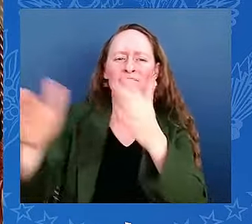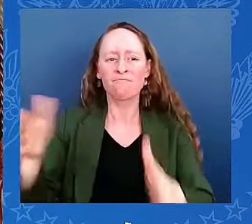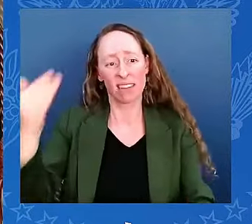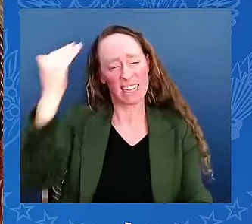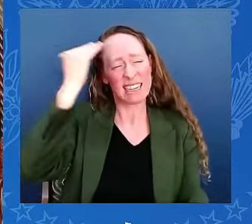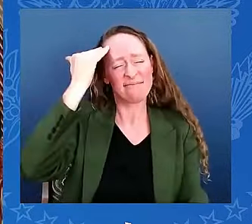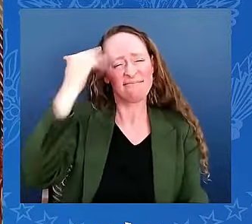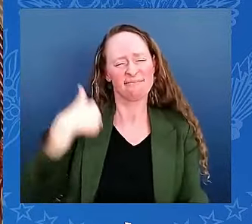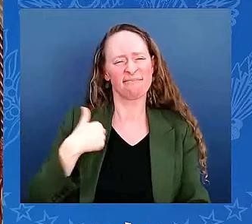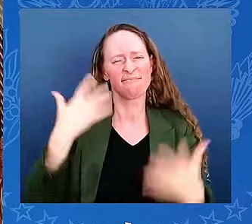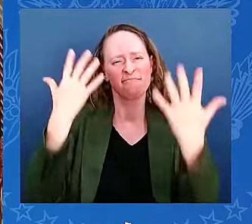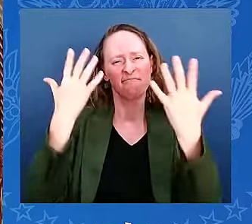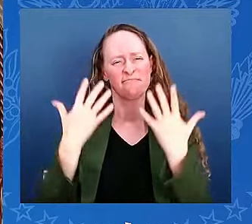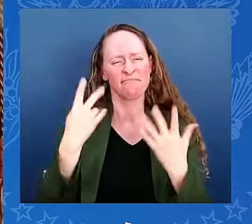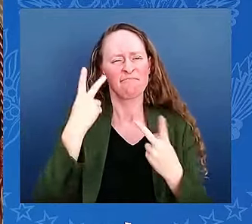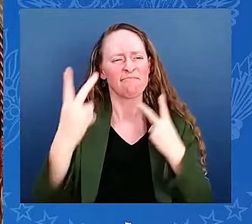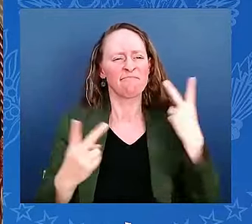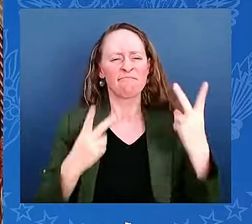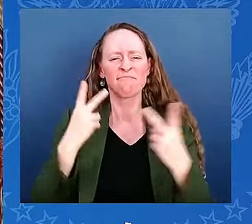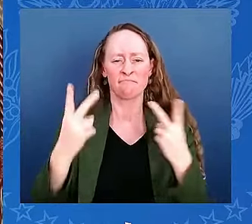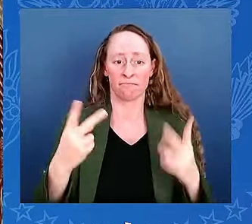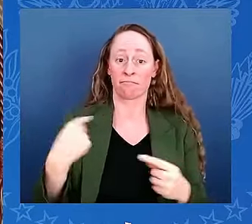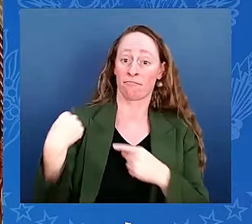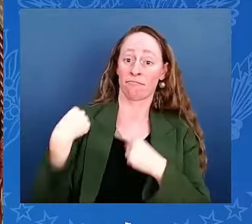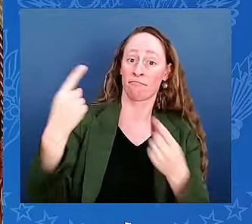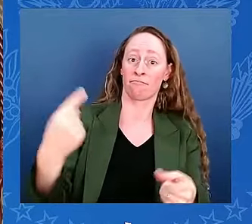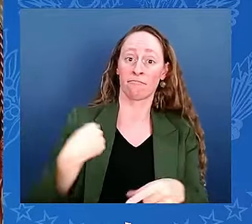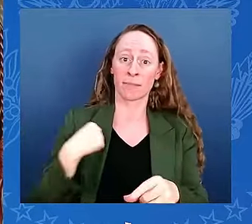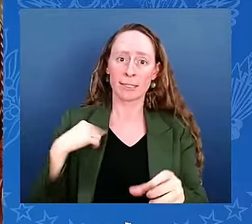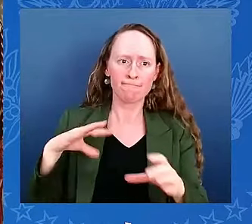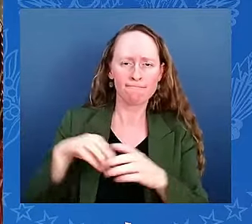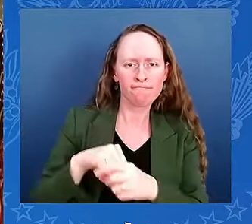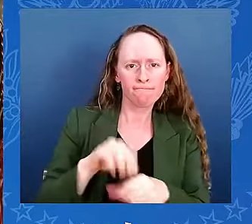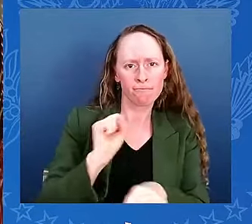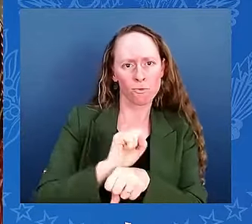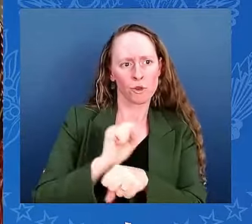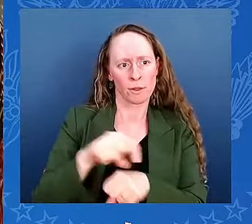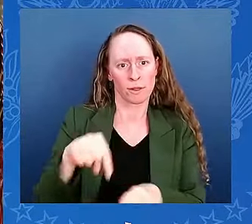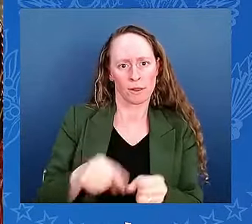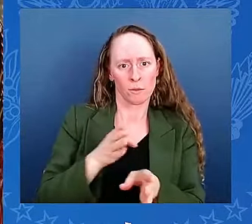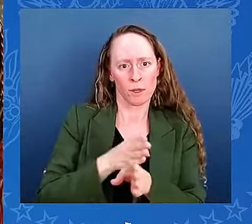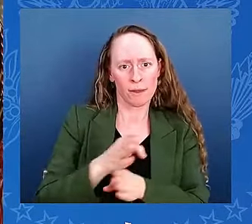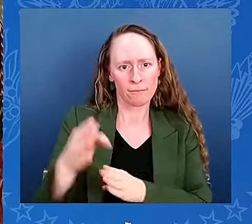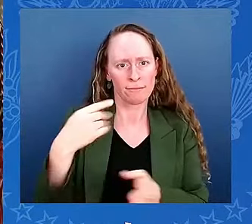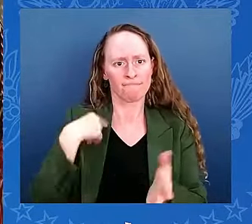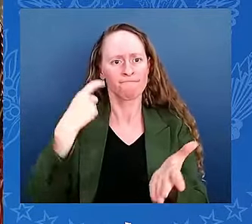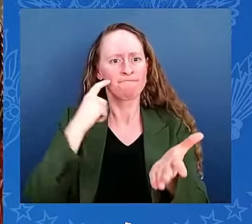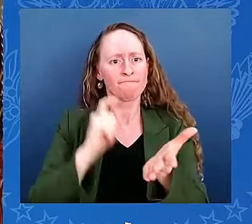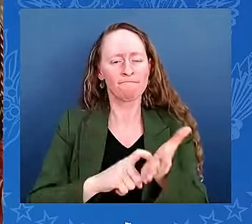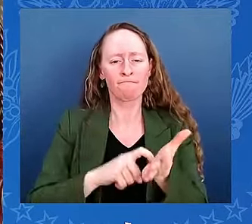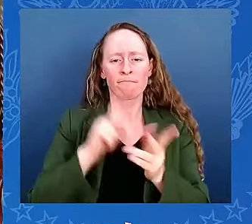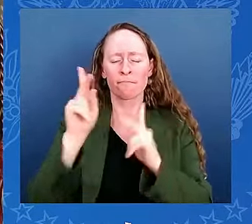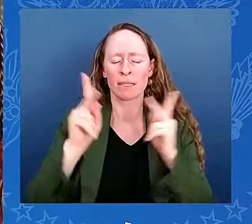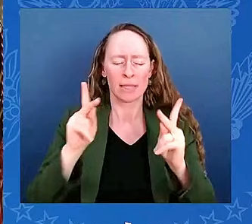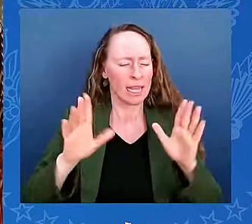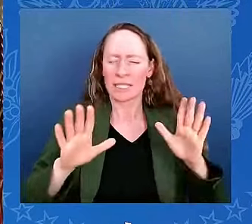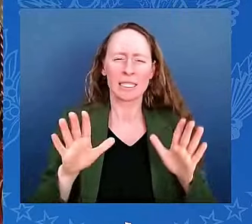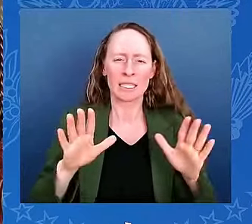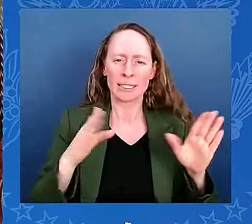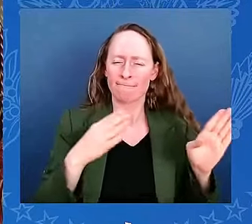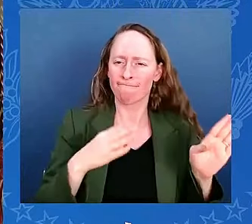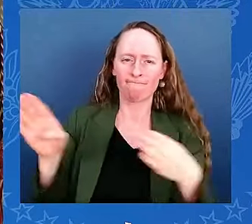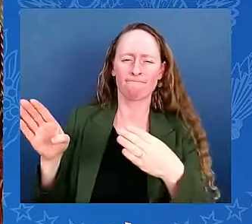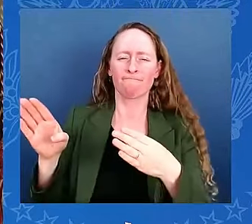a surgeon general, I have also seen people creating the light that we need. Families who don't have much left after a storm, but still